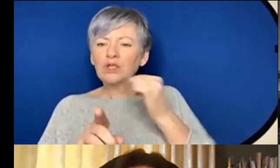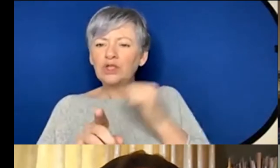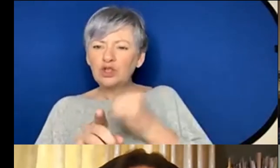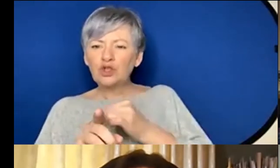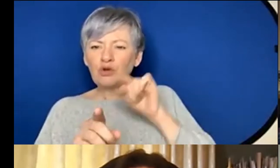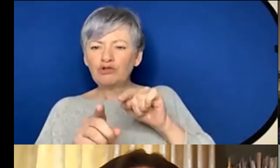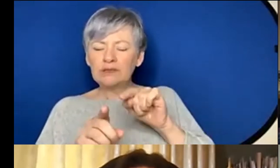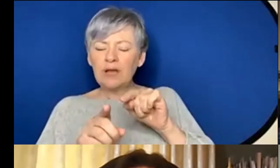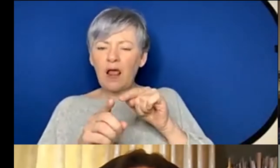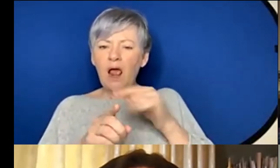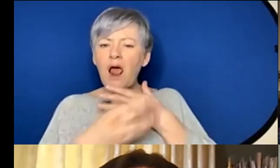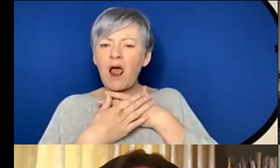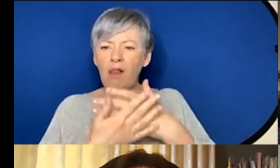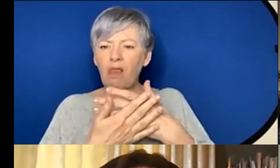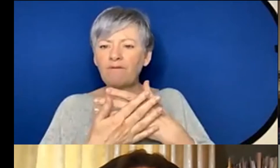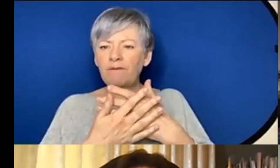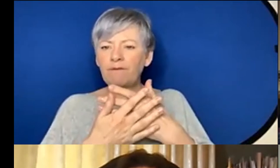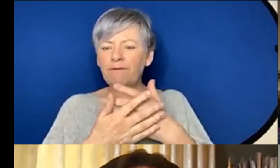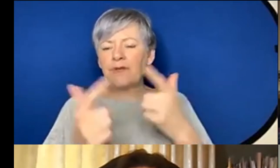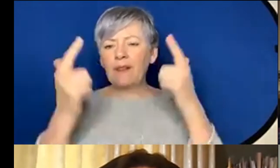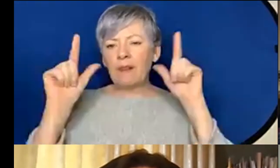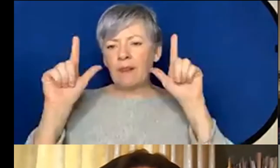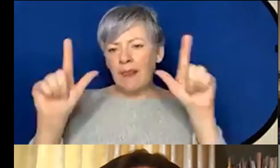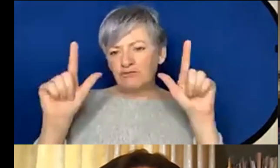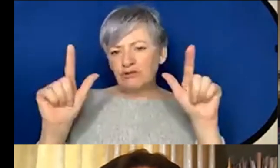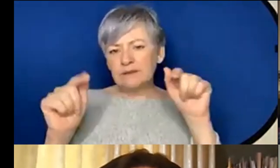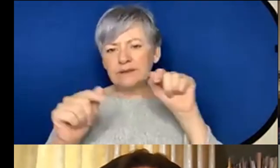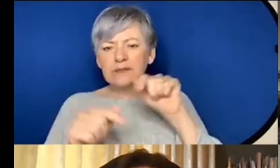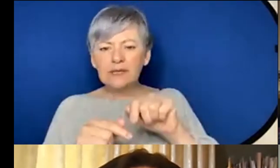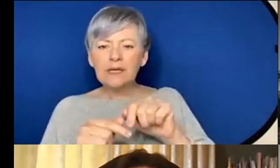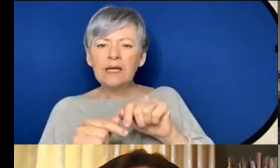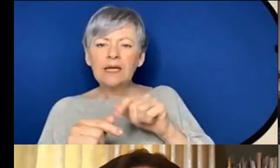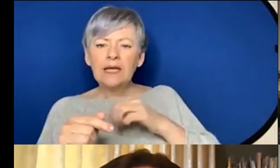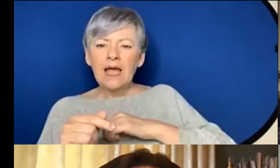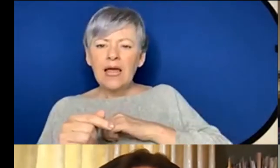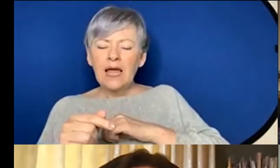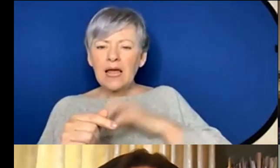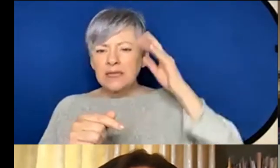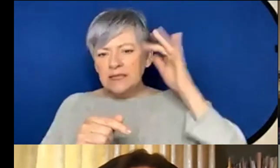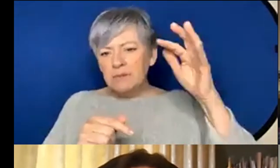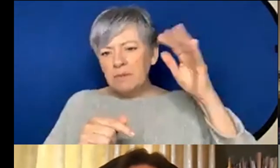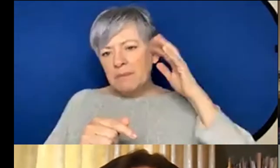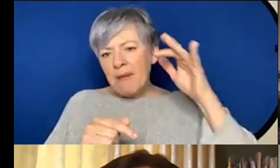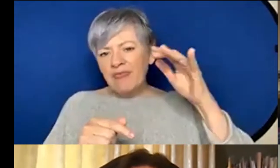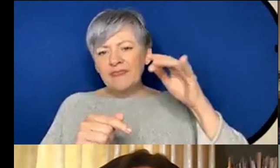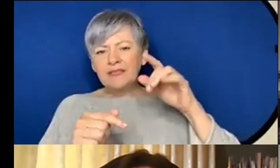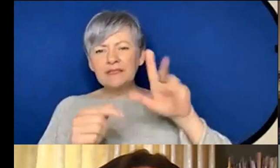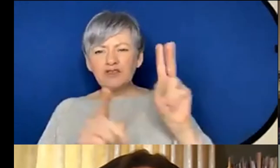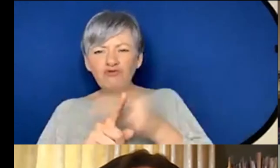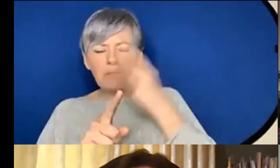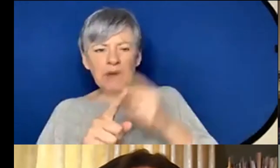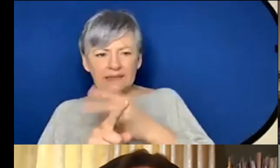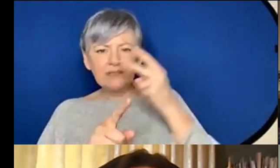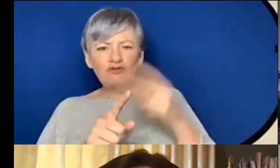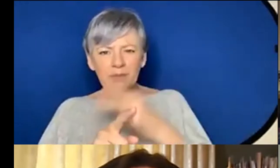legends also it also because it deals with like basically a kelly which is basically it's forced repeat and again and again and again the